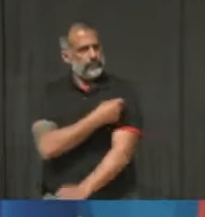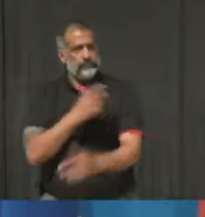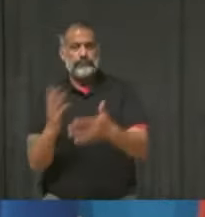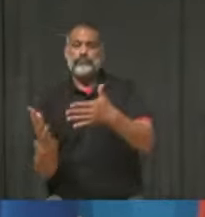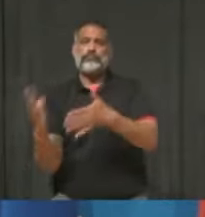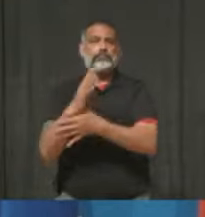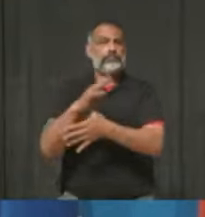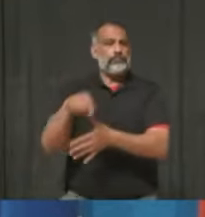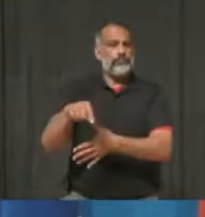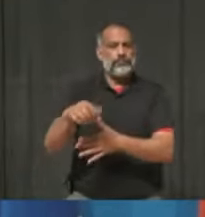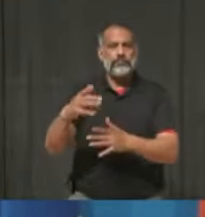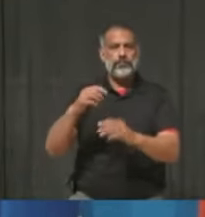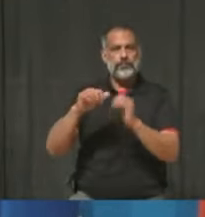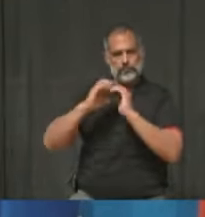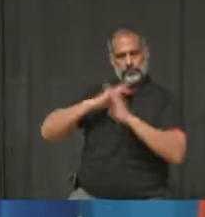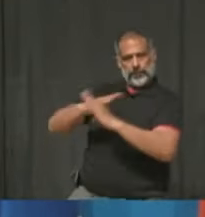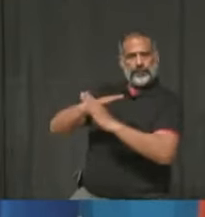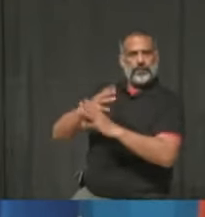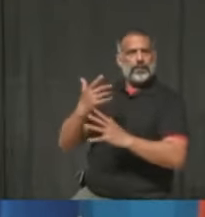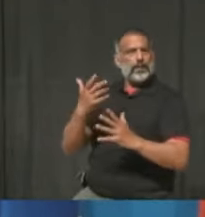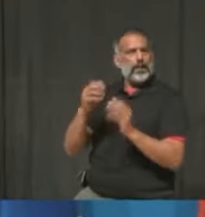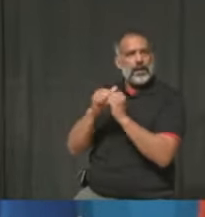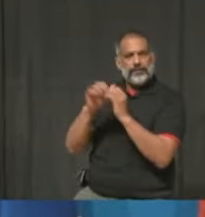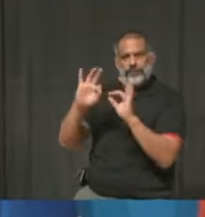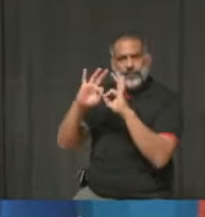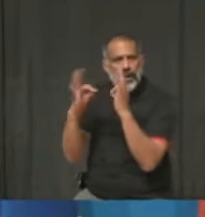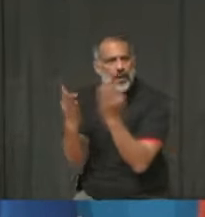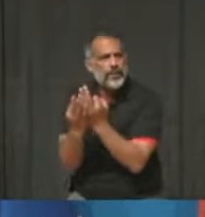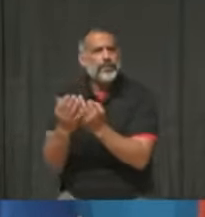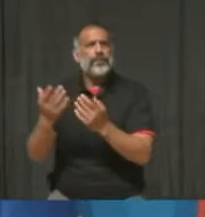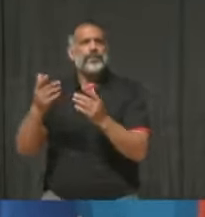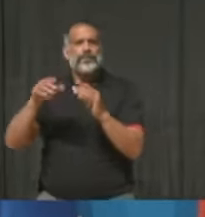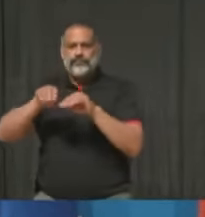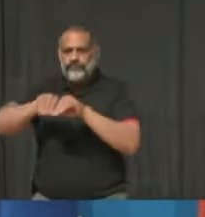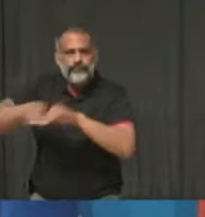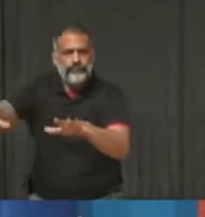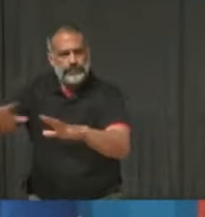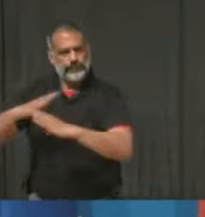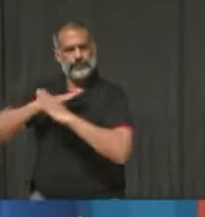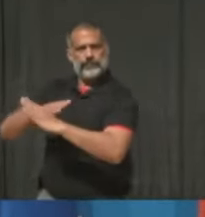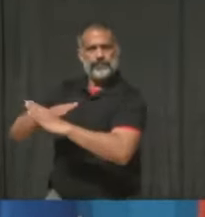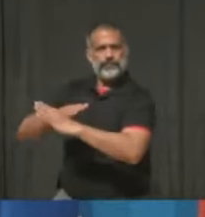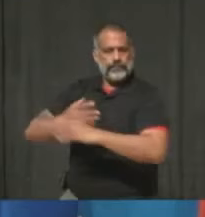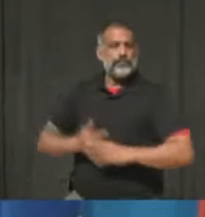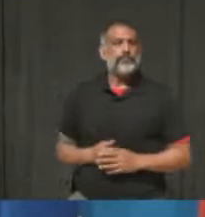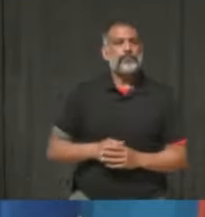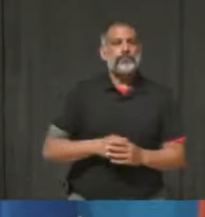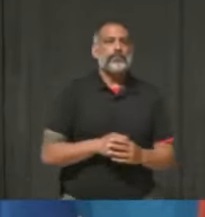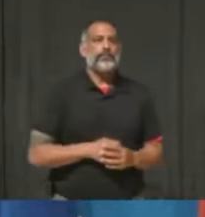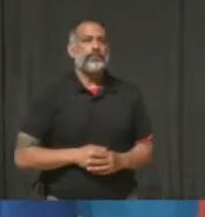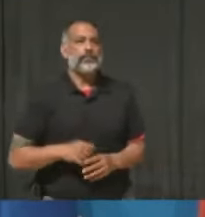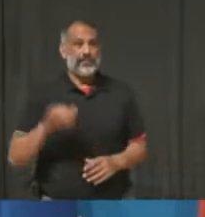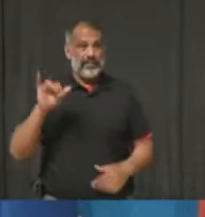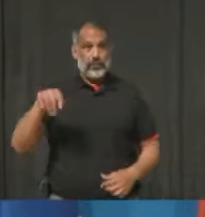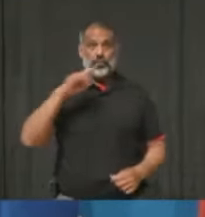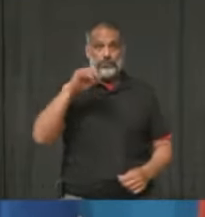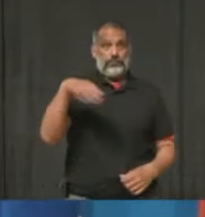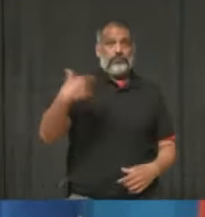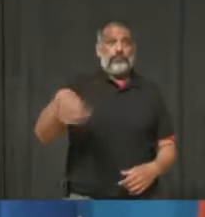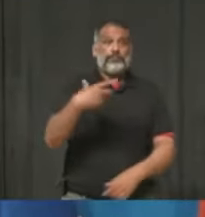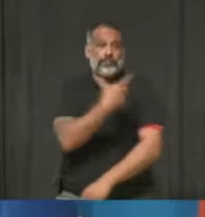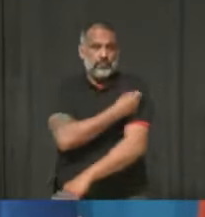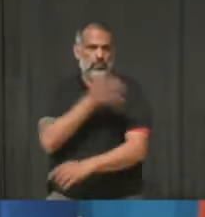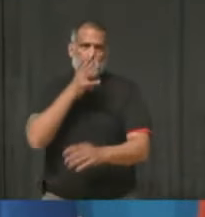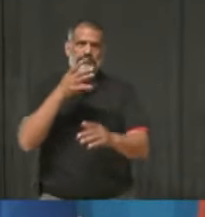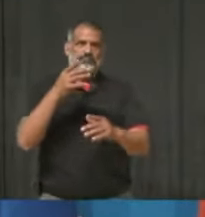your loved ones, and the entire community. And it will be critical in preventing a fourth wave in our community.